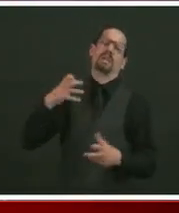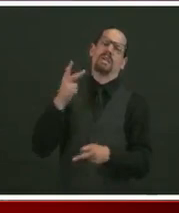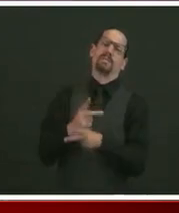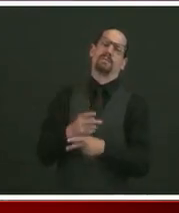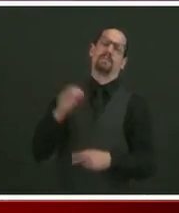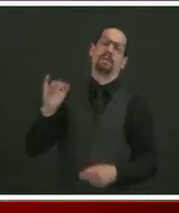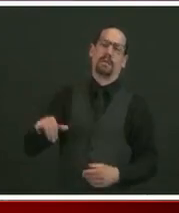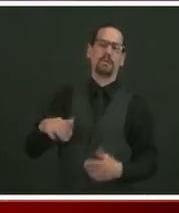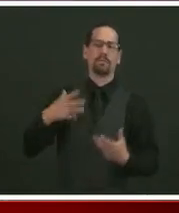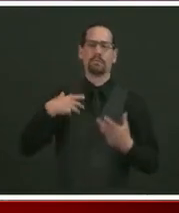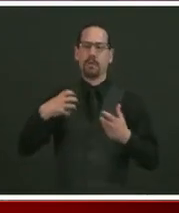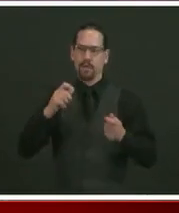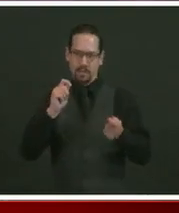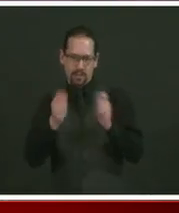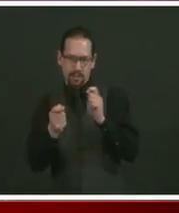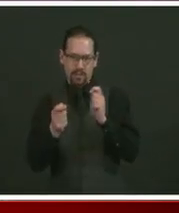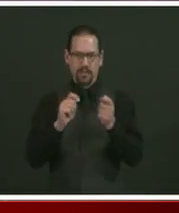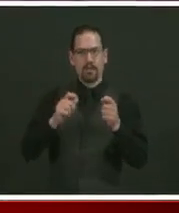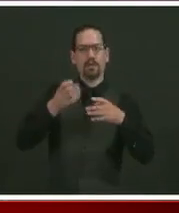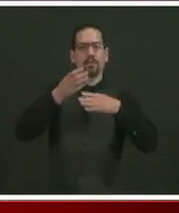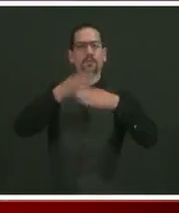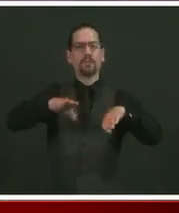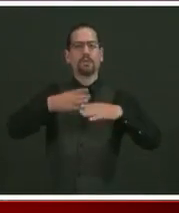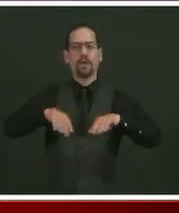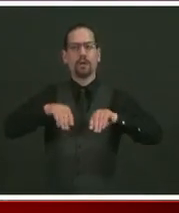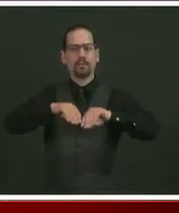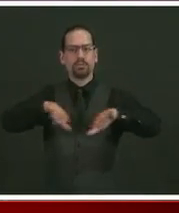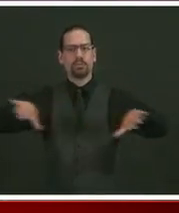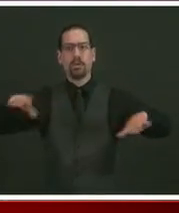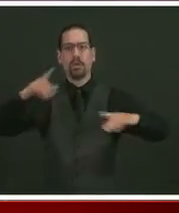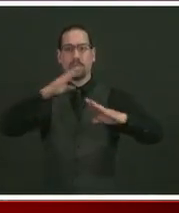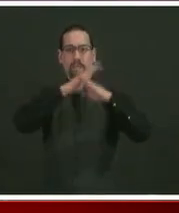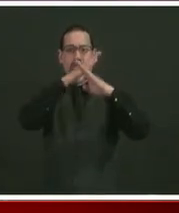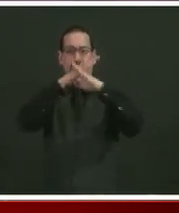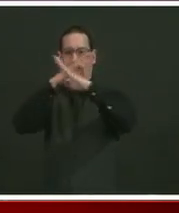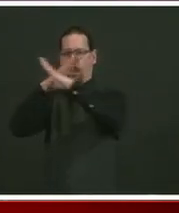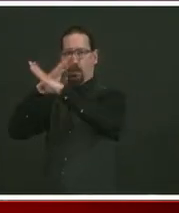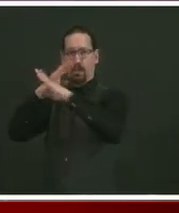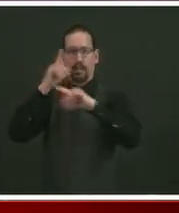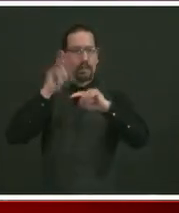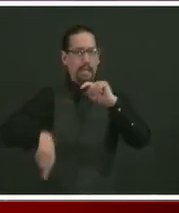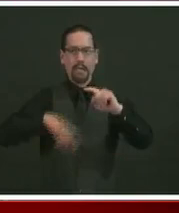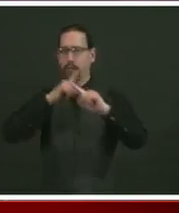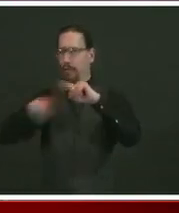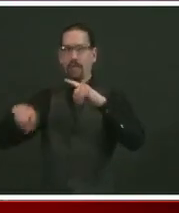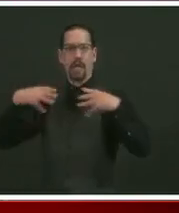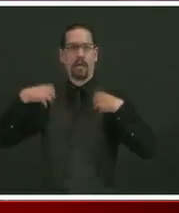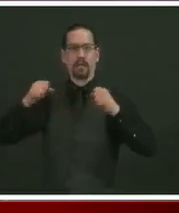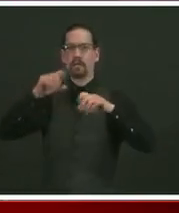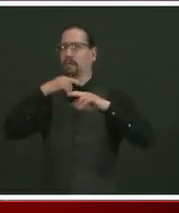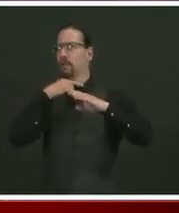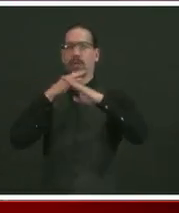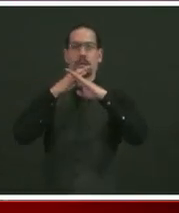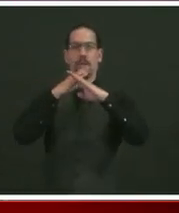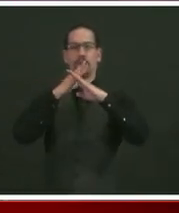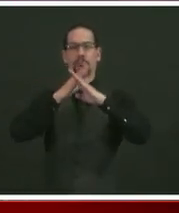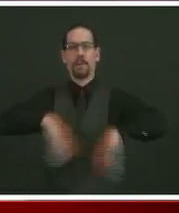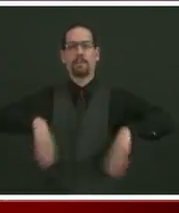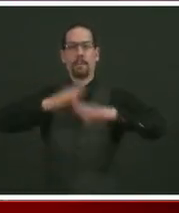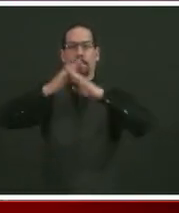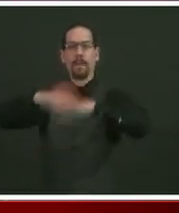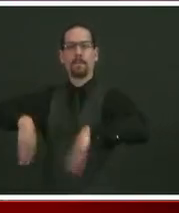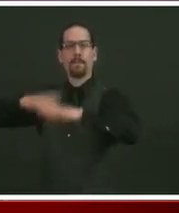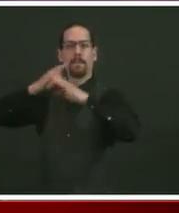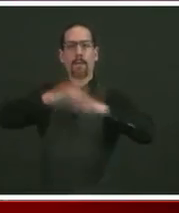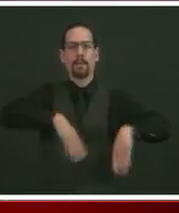Again, back to this theme of reducing disparities and improving equity. And one very powerful way to do that has been telehealth. So I've